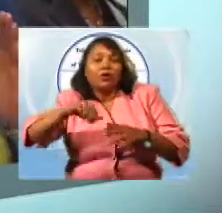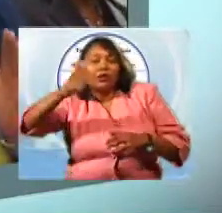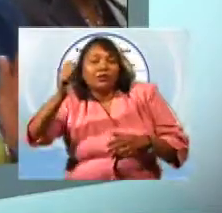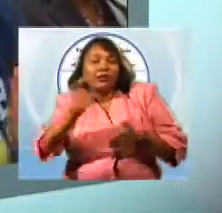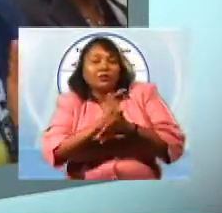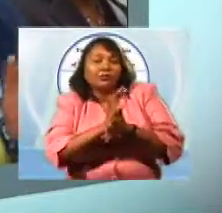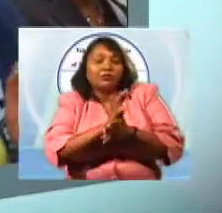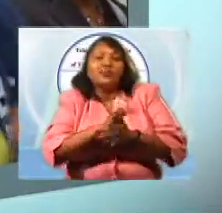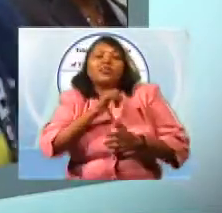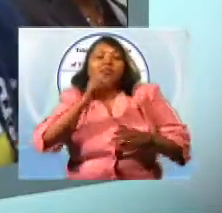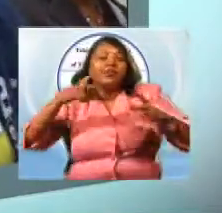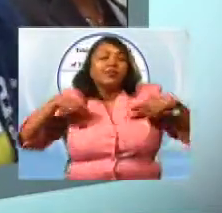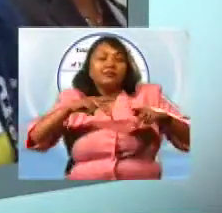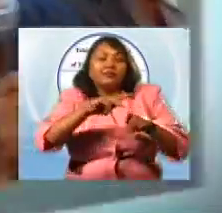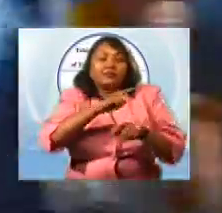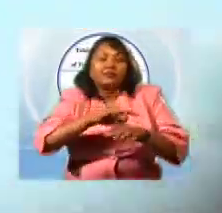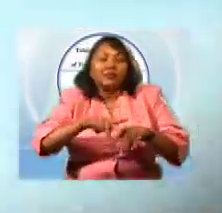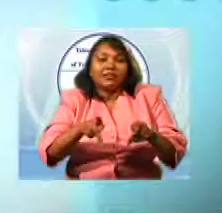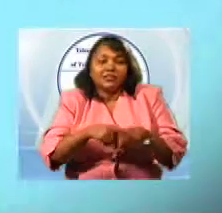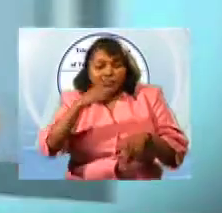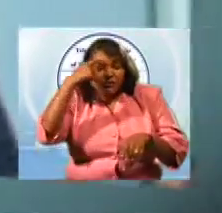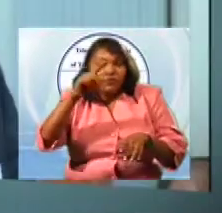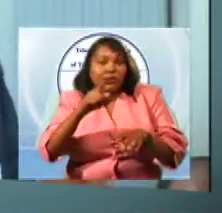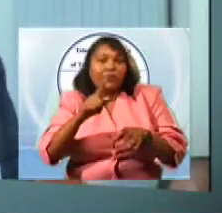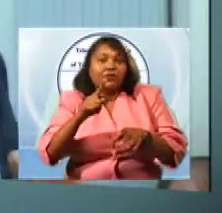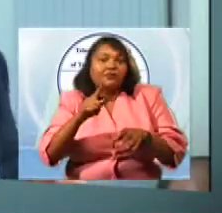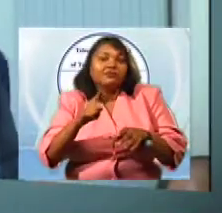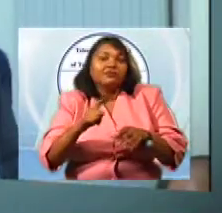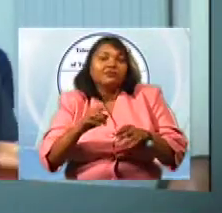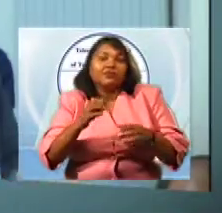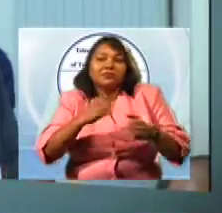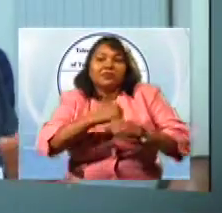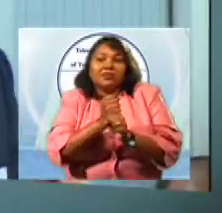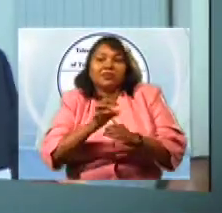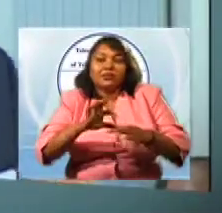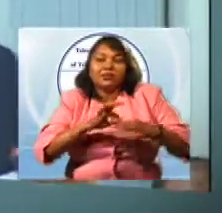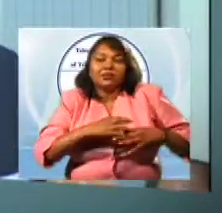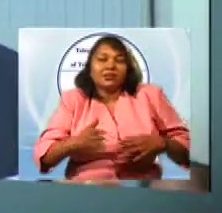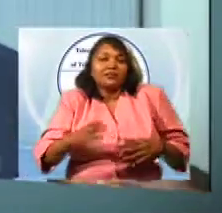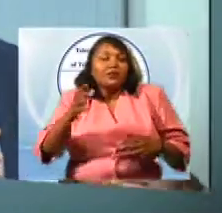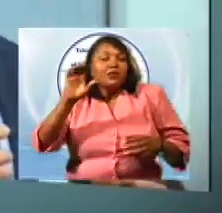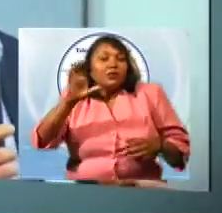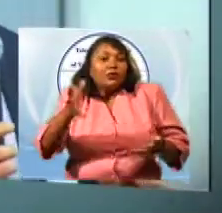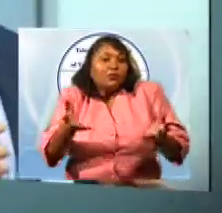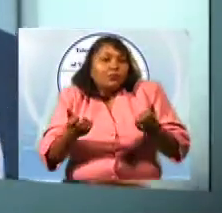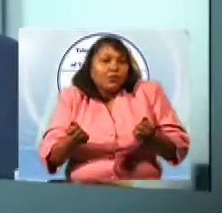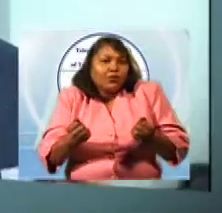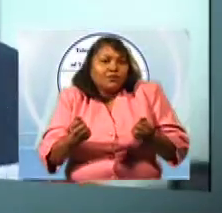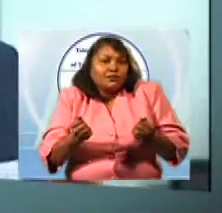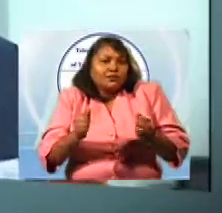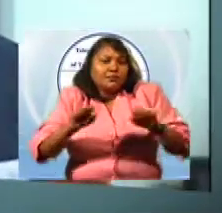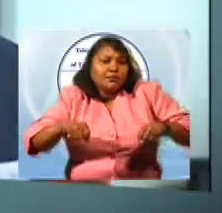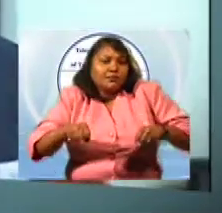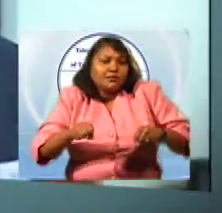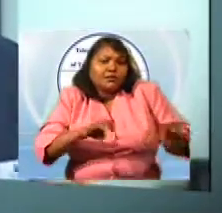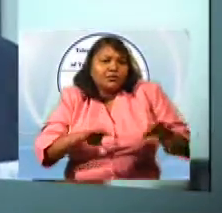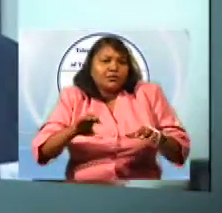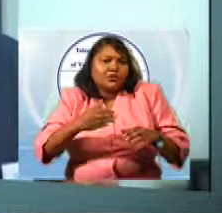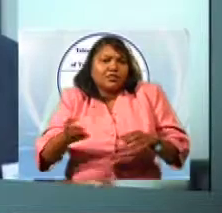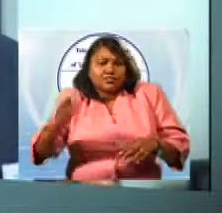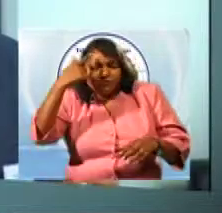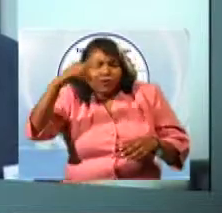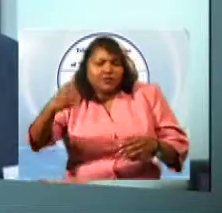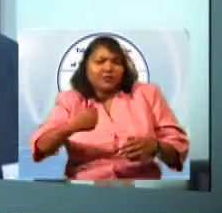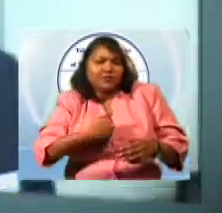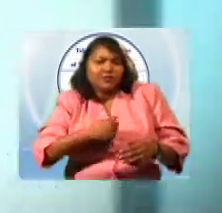there is no space for that creativity. You want to be autonomous and independent, and absolutely, that makes sense. But you